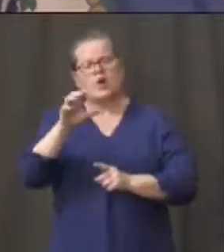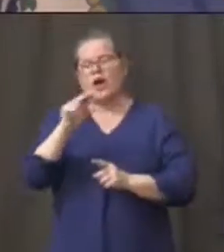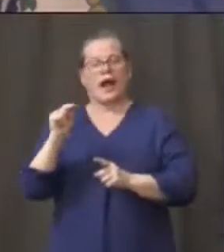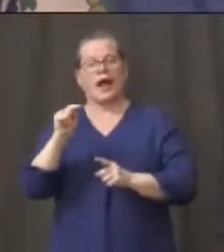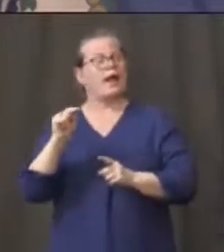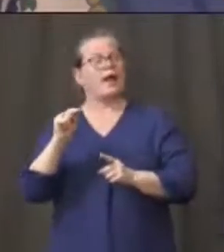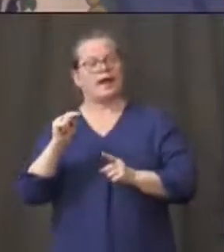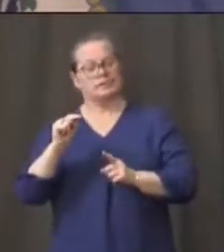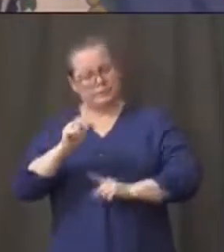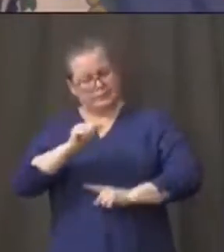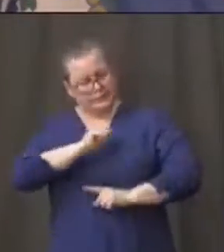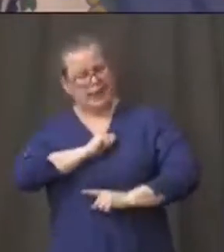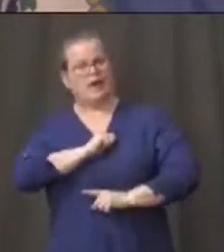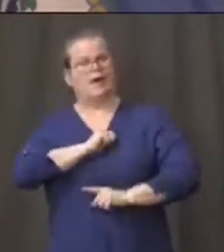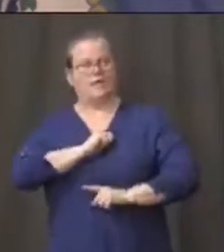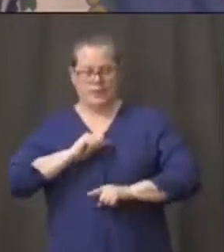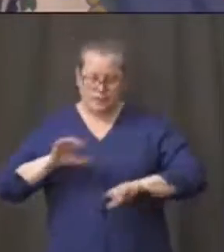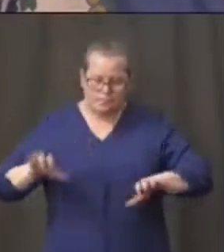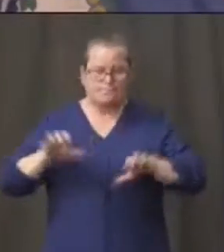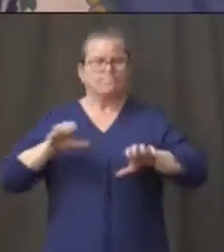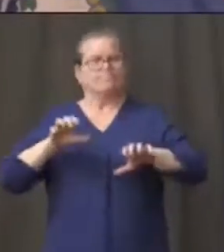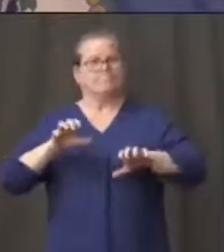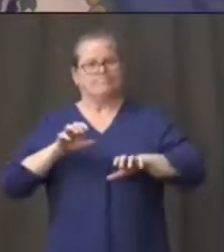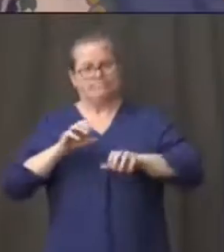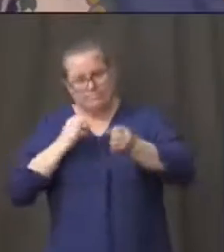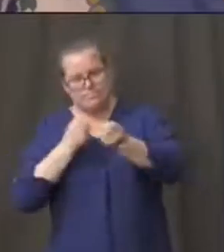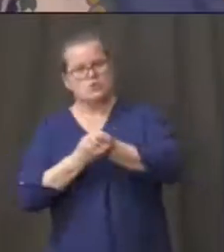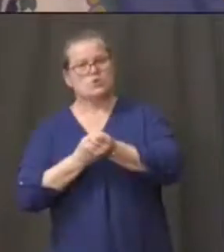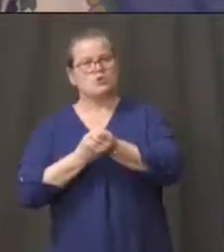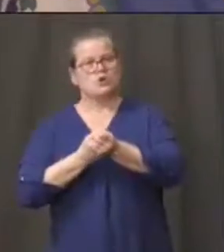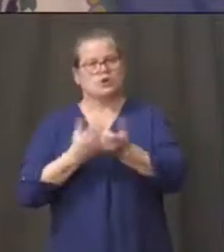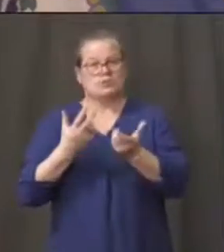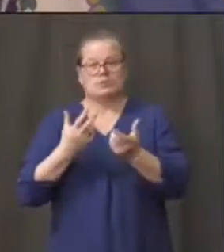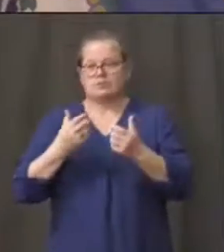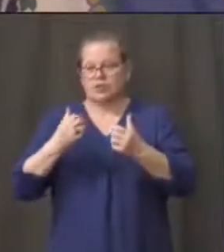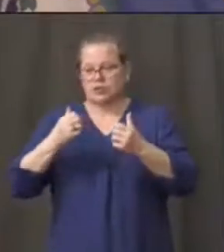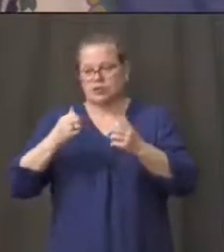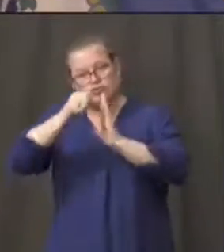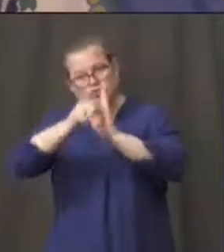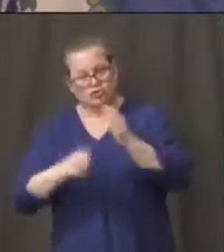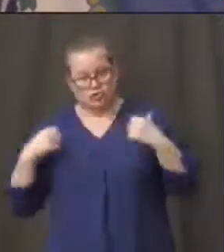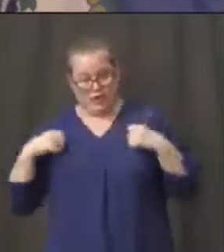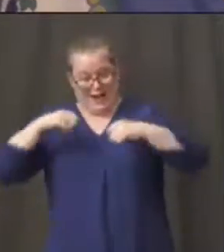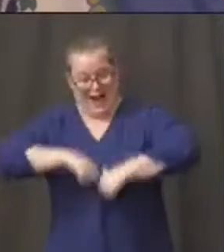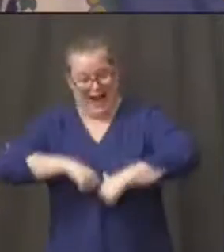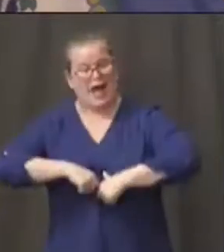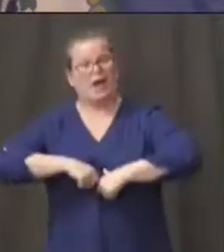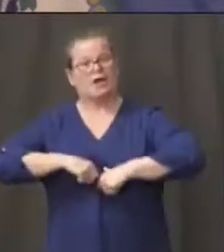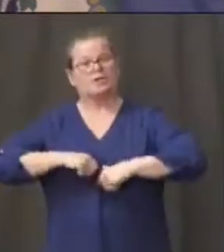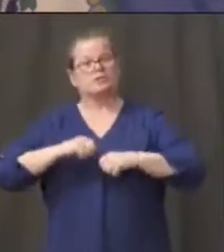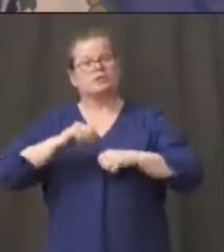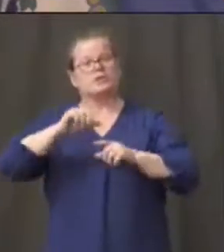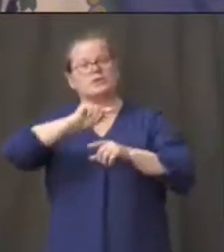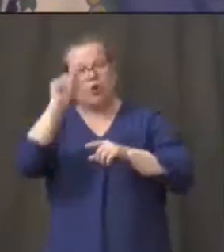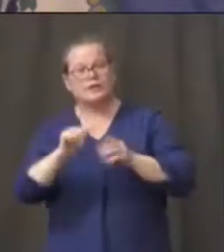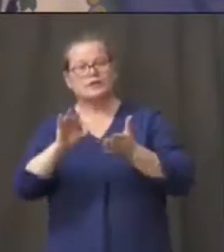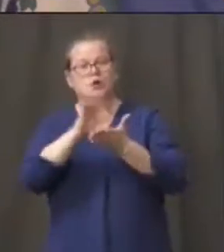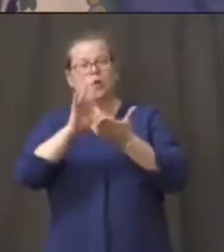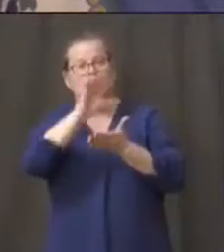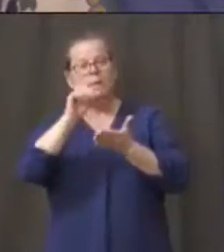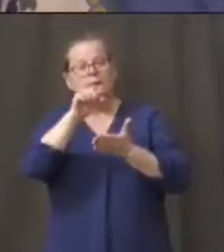Torrington is getting going now on surgical gowns. So we're going to be better equipped to know what we have to do. And I got to tell you that